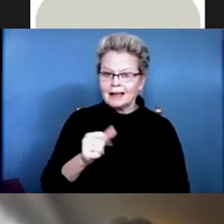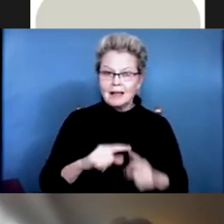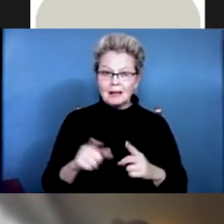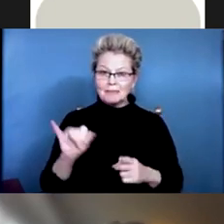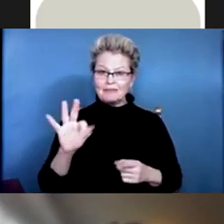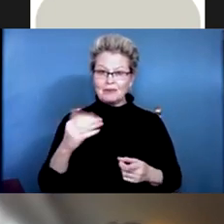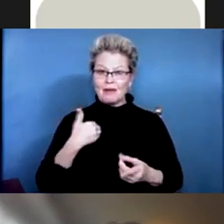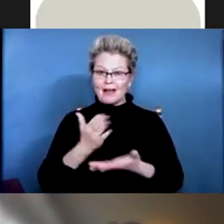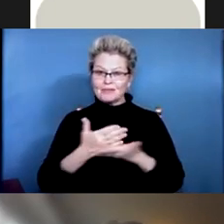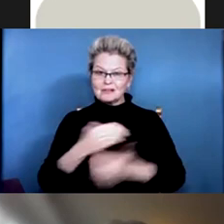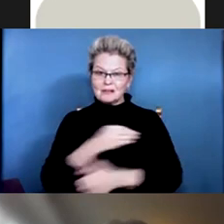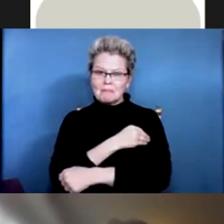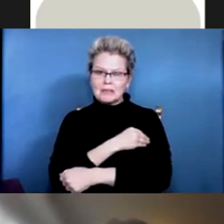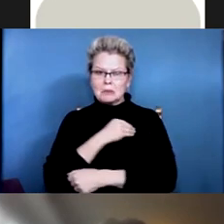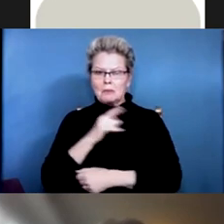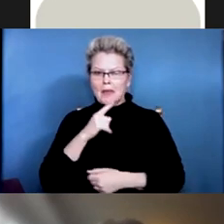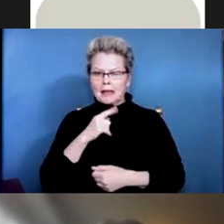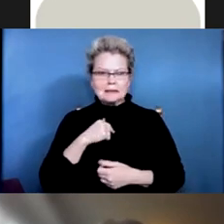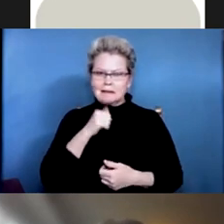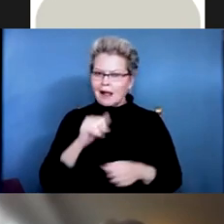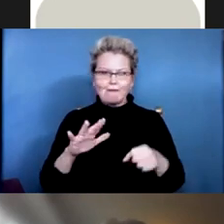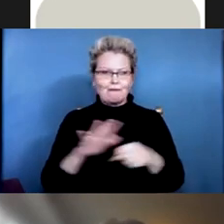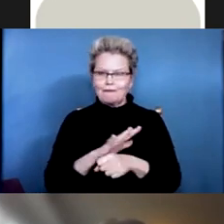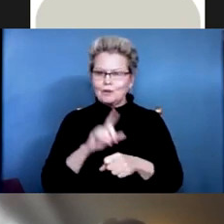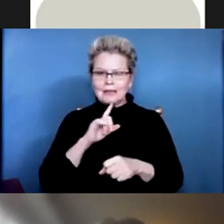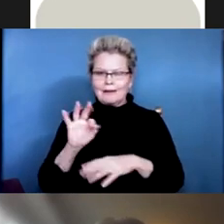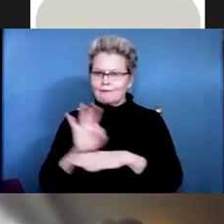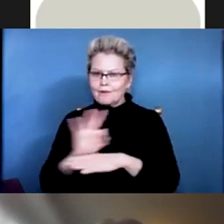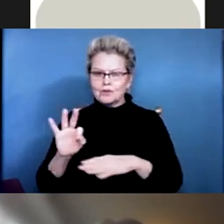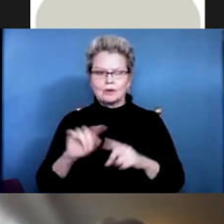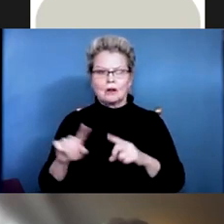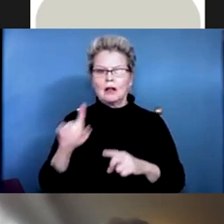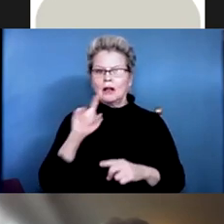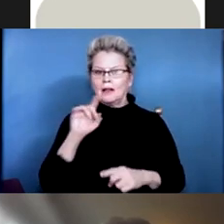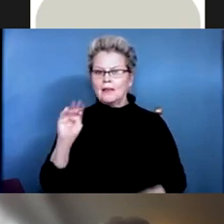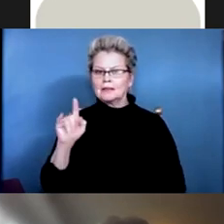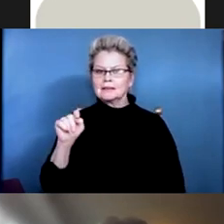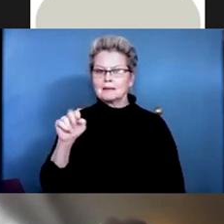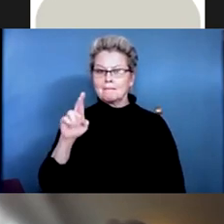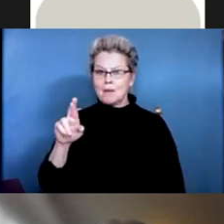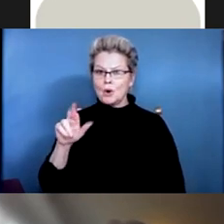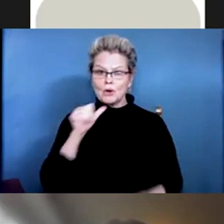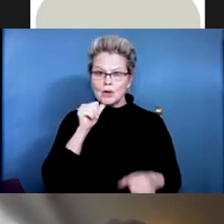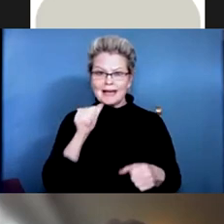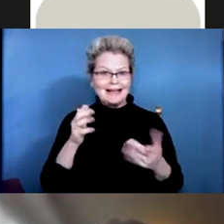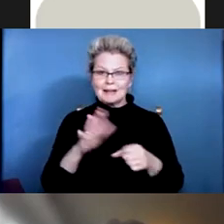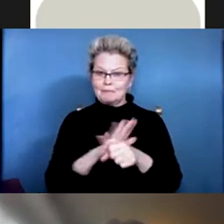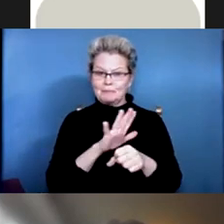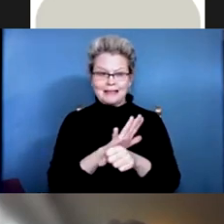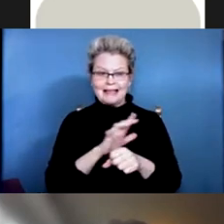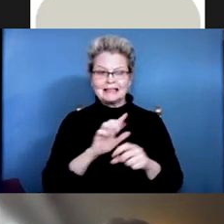it's not all that function, then that's motor incomplete with a category of C. And these are very broad categories.